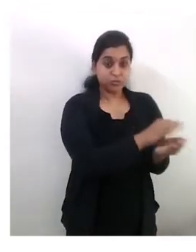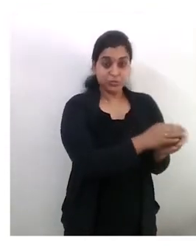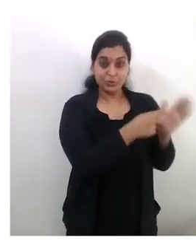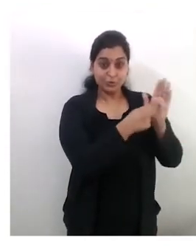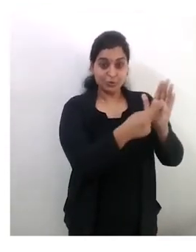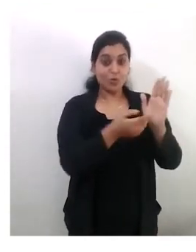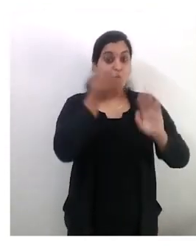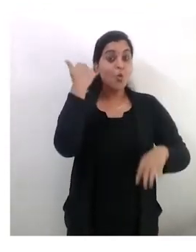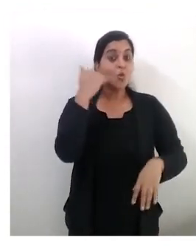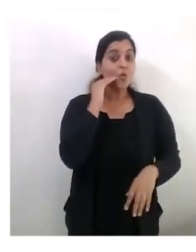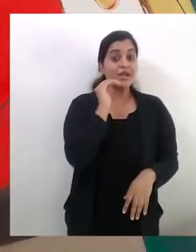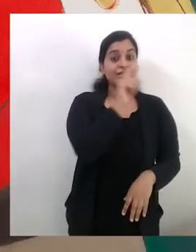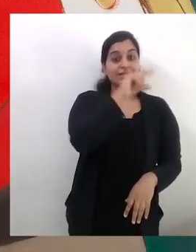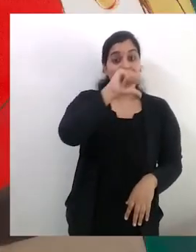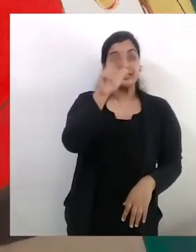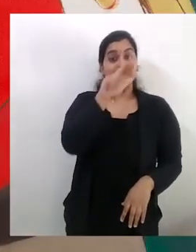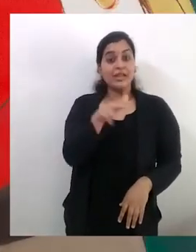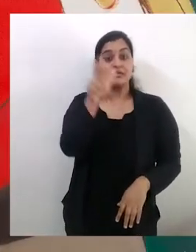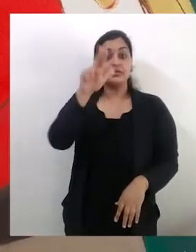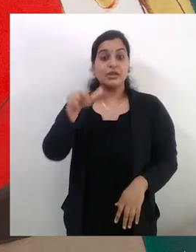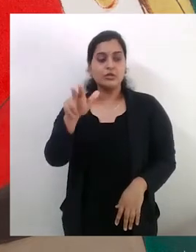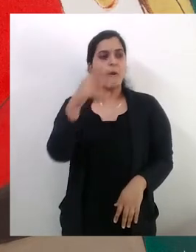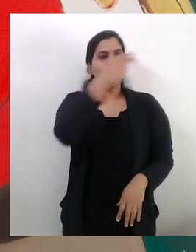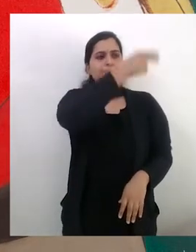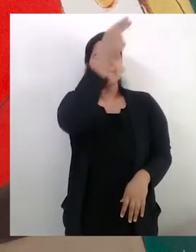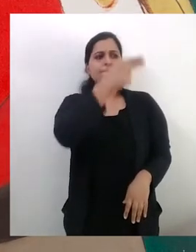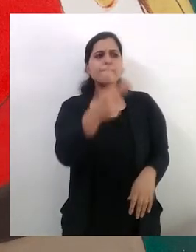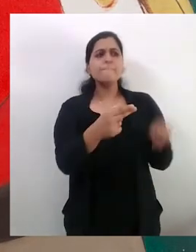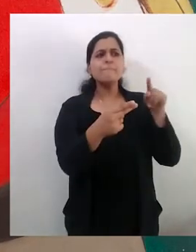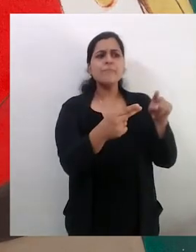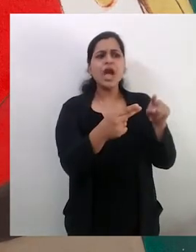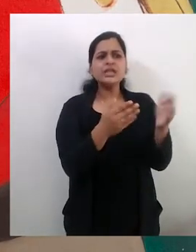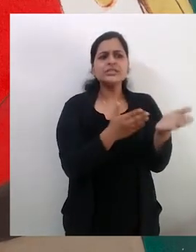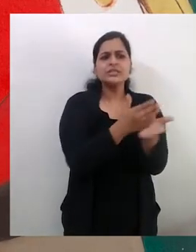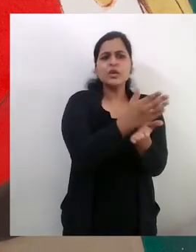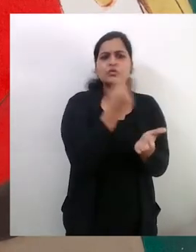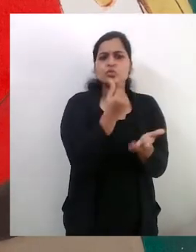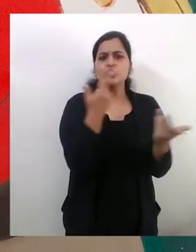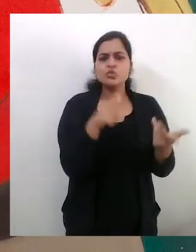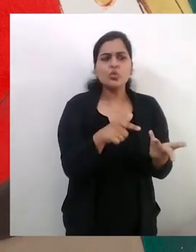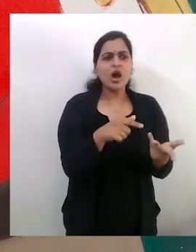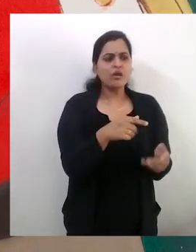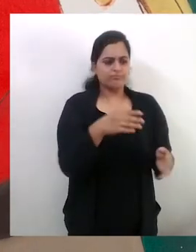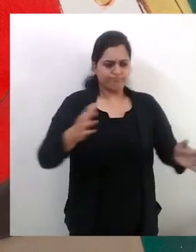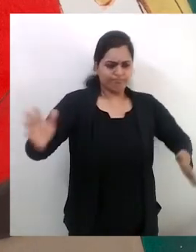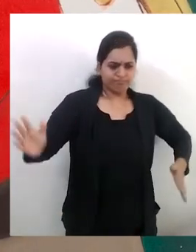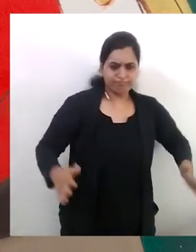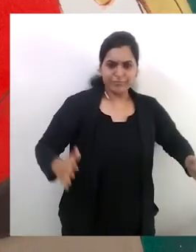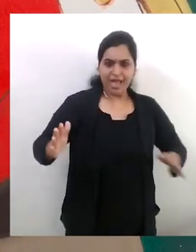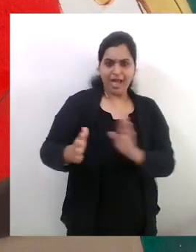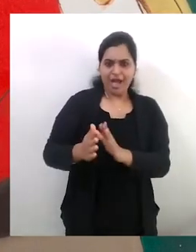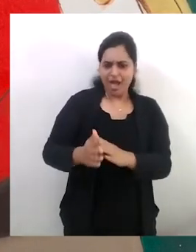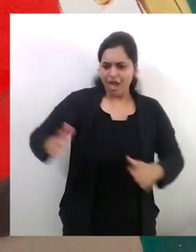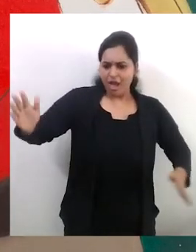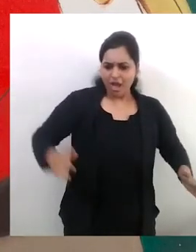in 1988. He used the technique of multiple images to convey motion. In this case, the repeated